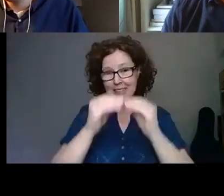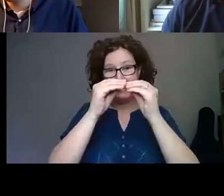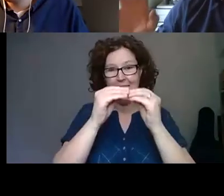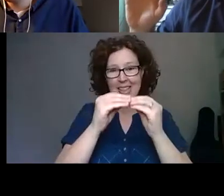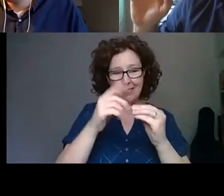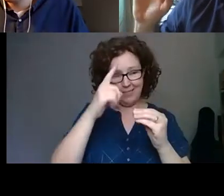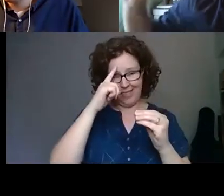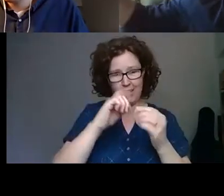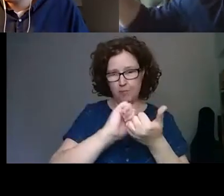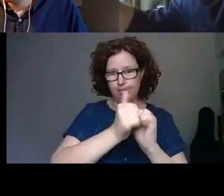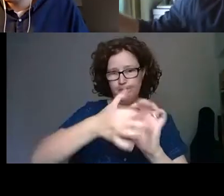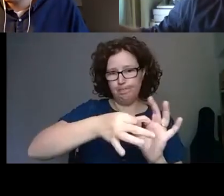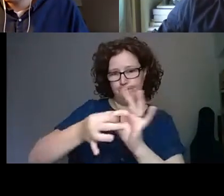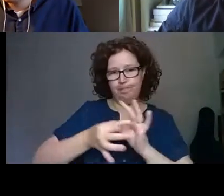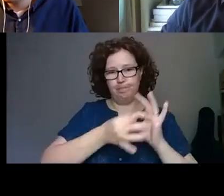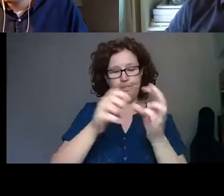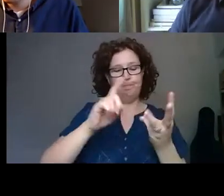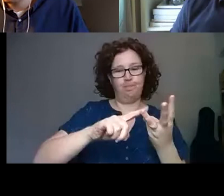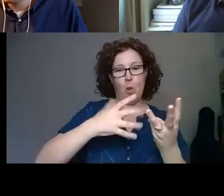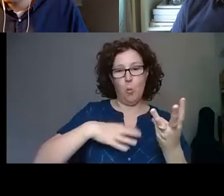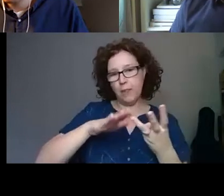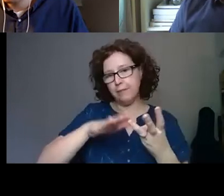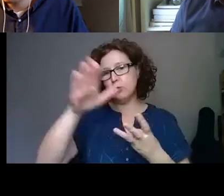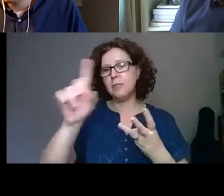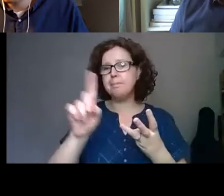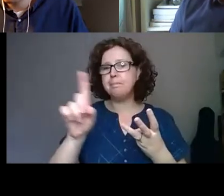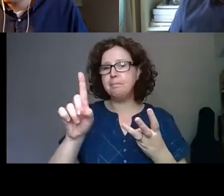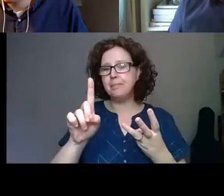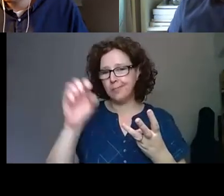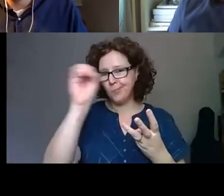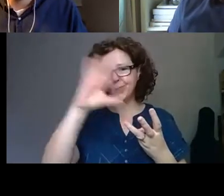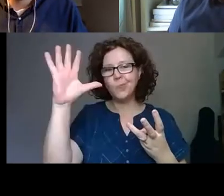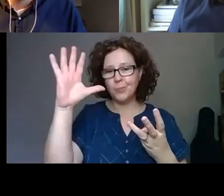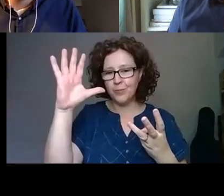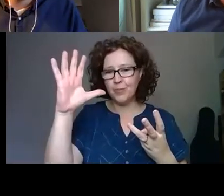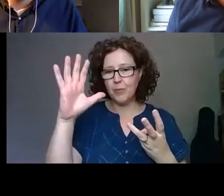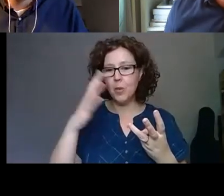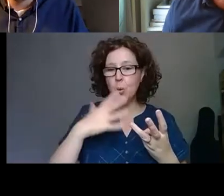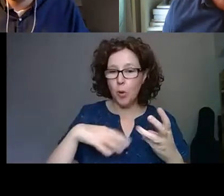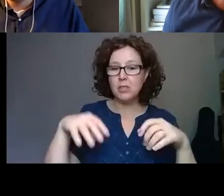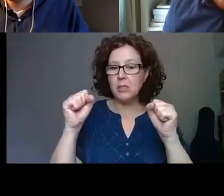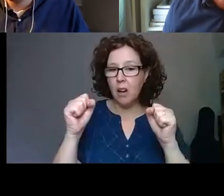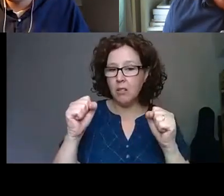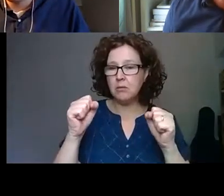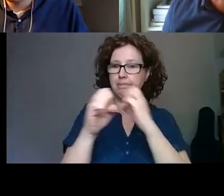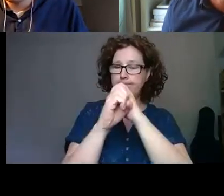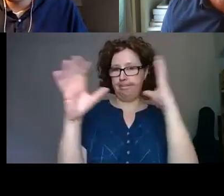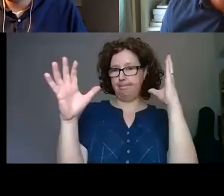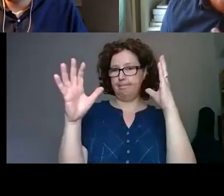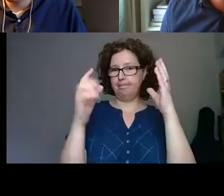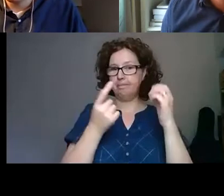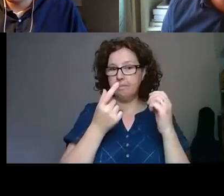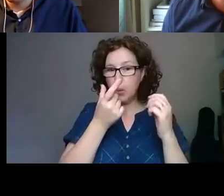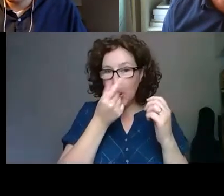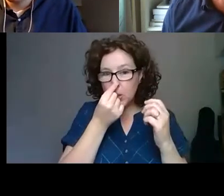collegially, we want to look forward and we want to start imagining what we could become and what we will